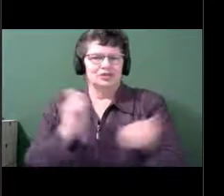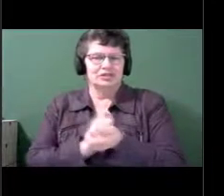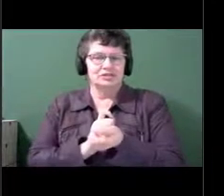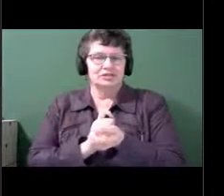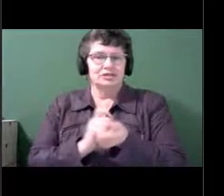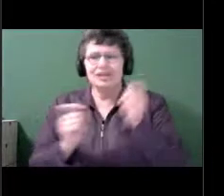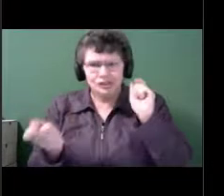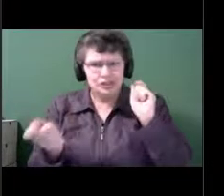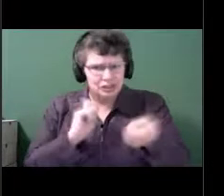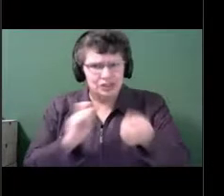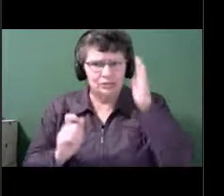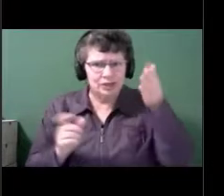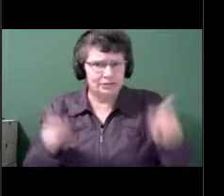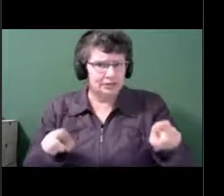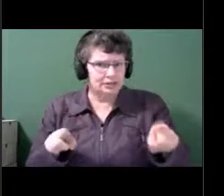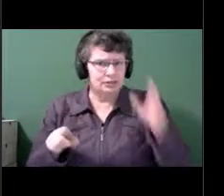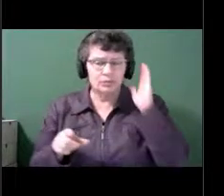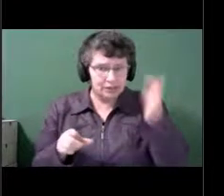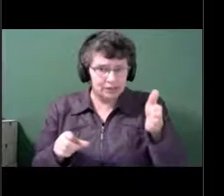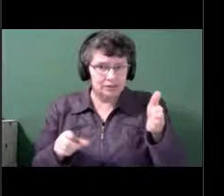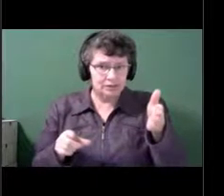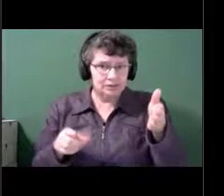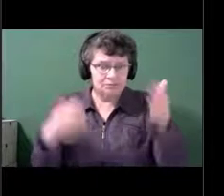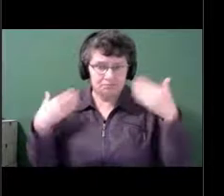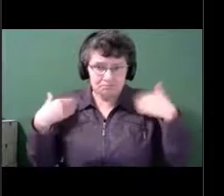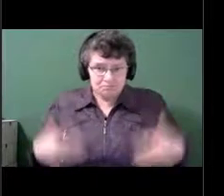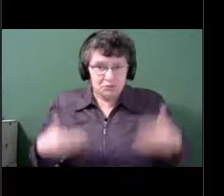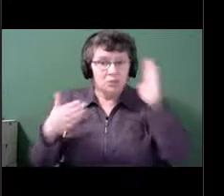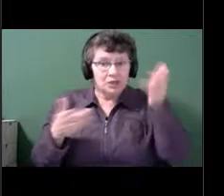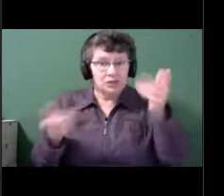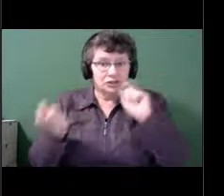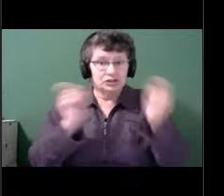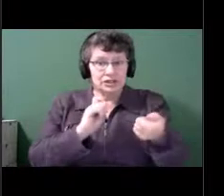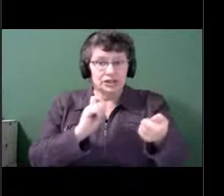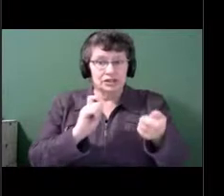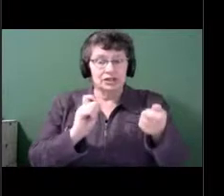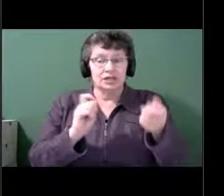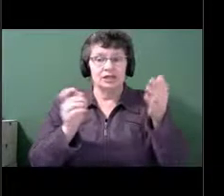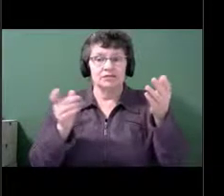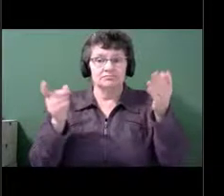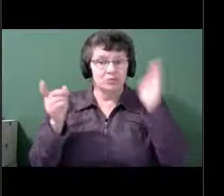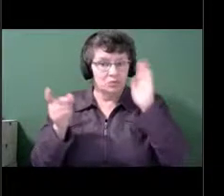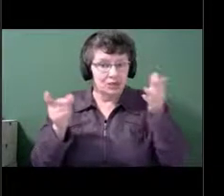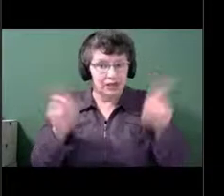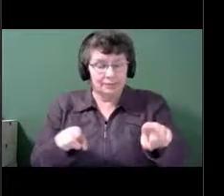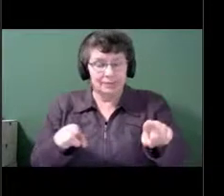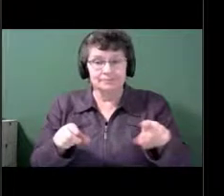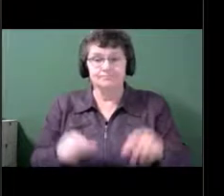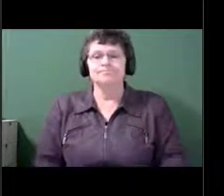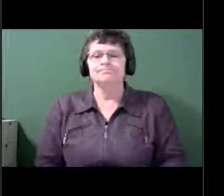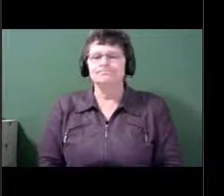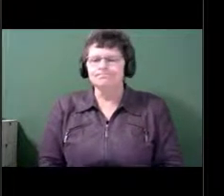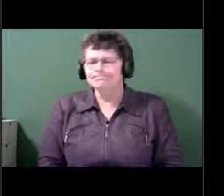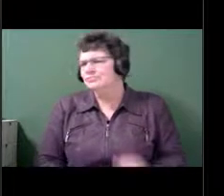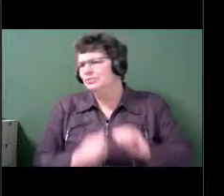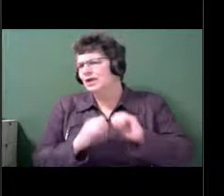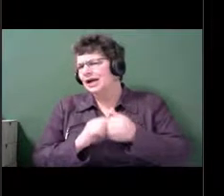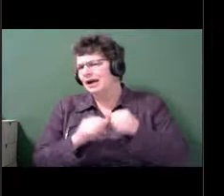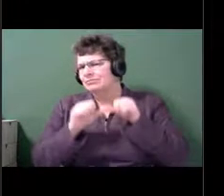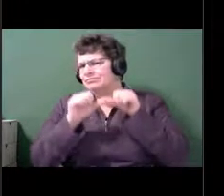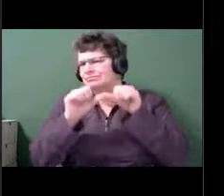and stay active? And I think a lot of people who are listening got some very good tips in the first talk.